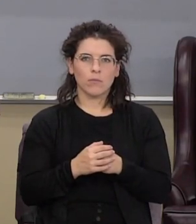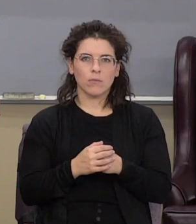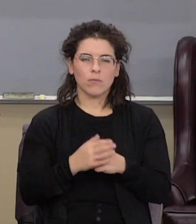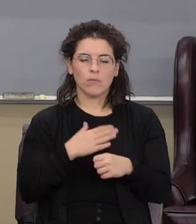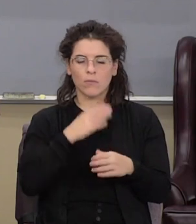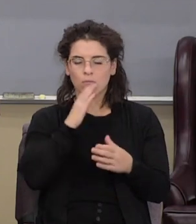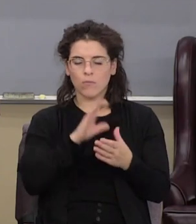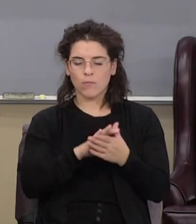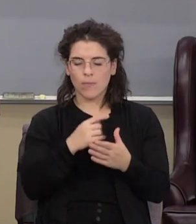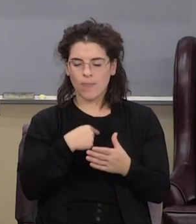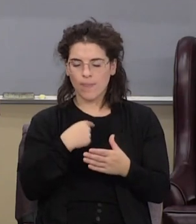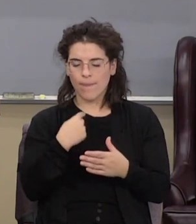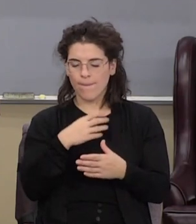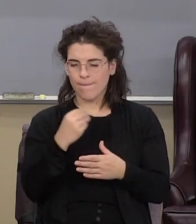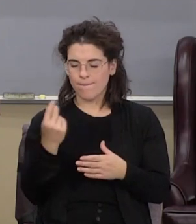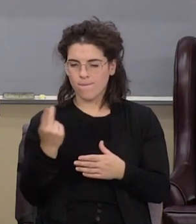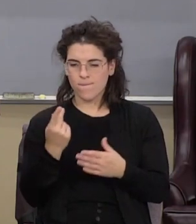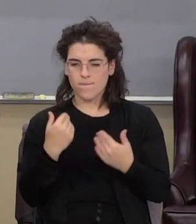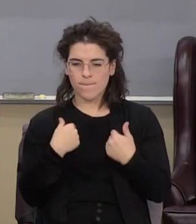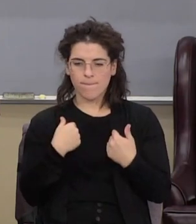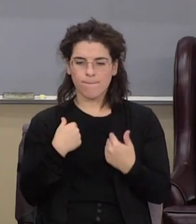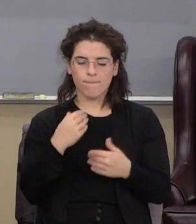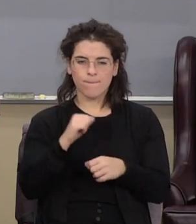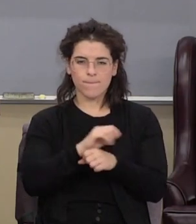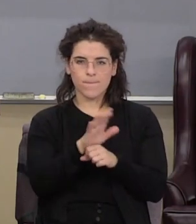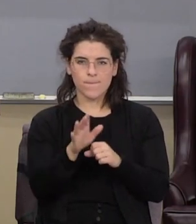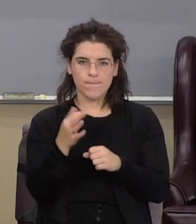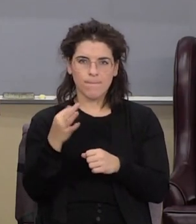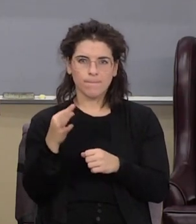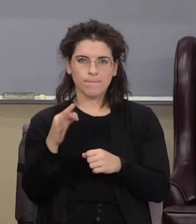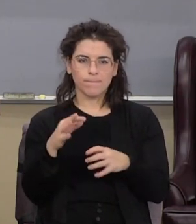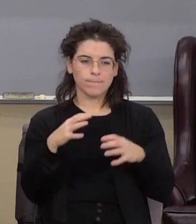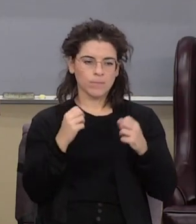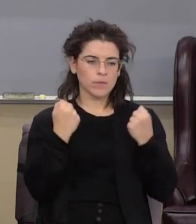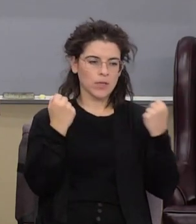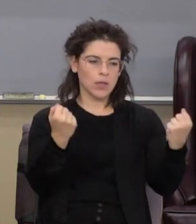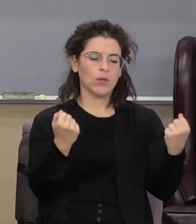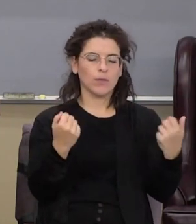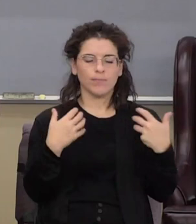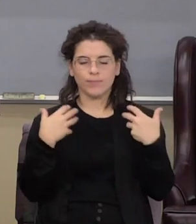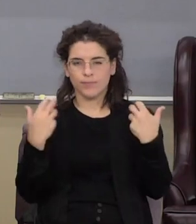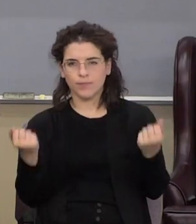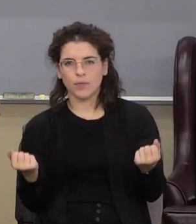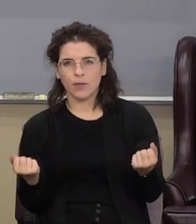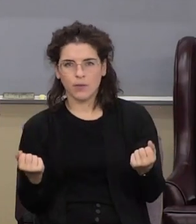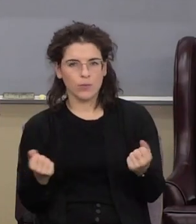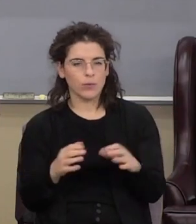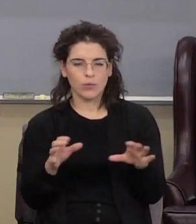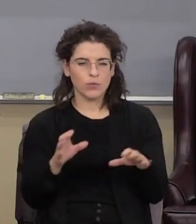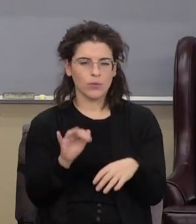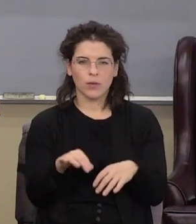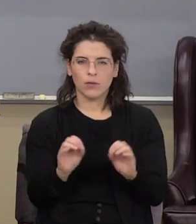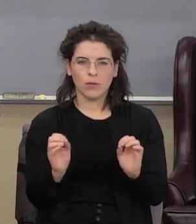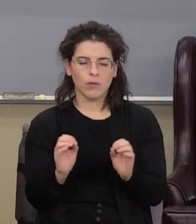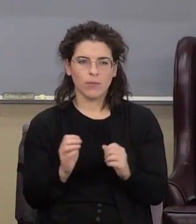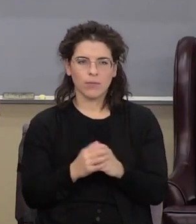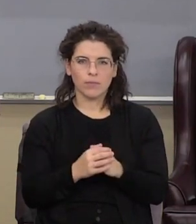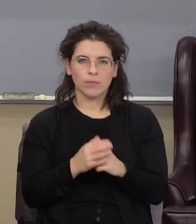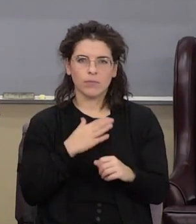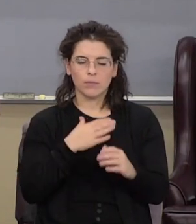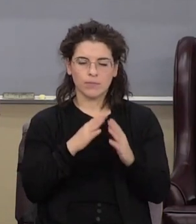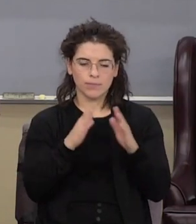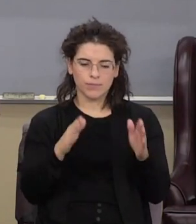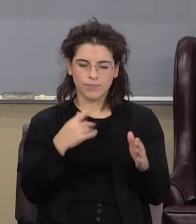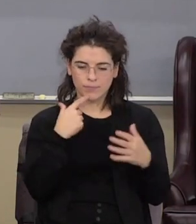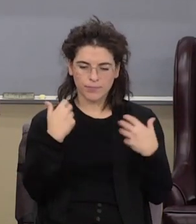my wife and I had it and we didn't you know heal we didn't do any of that my house